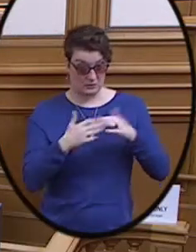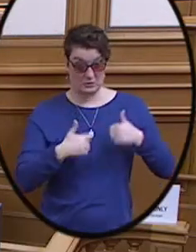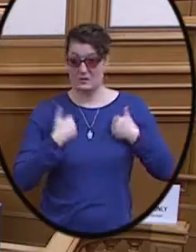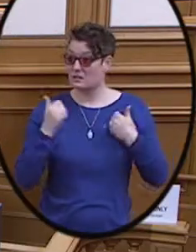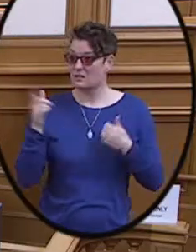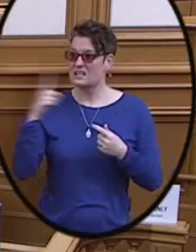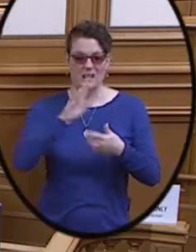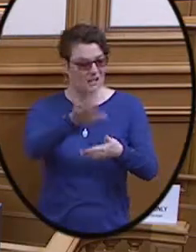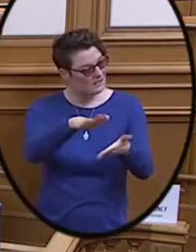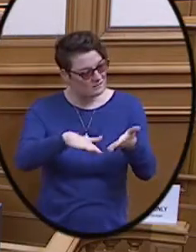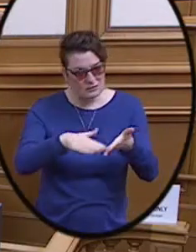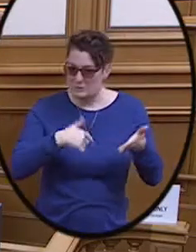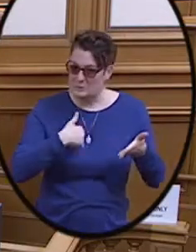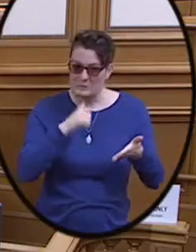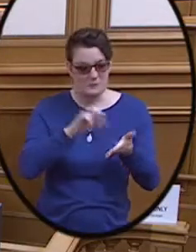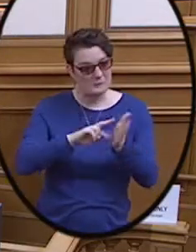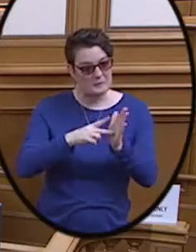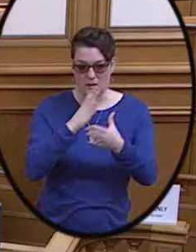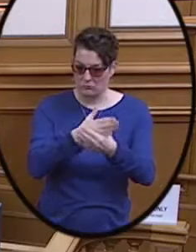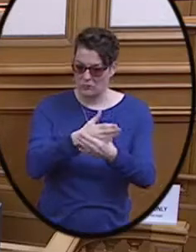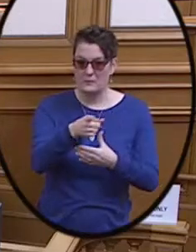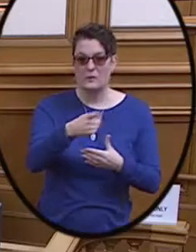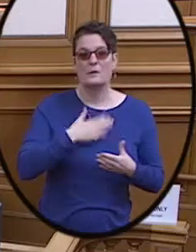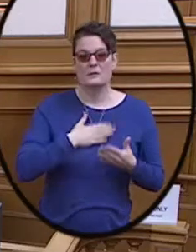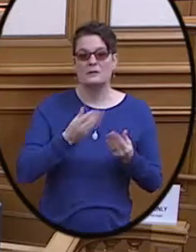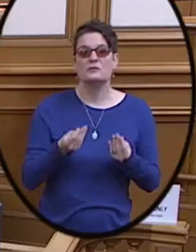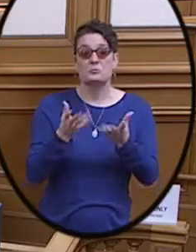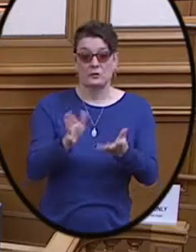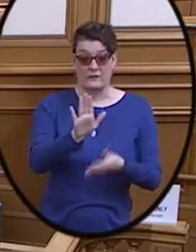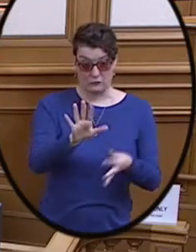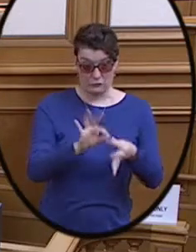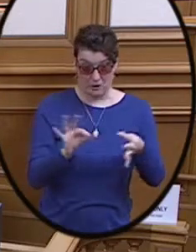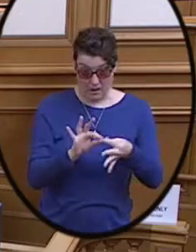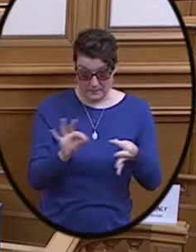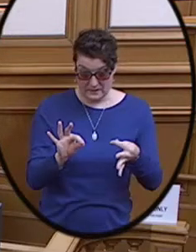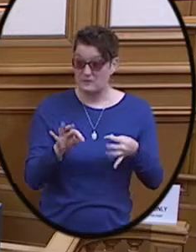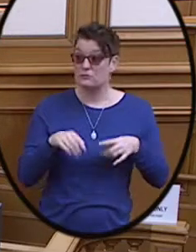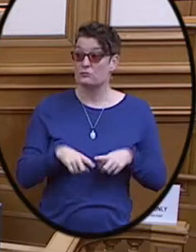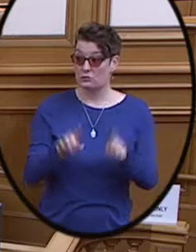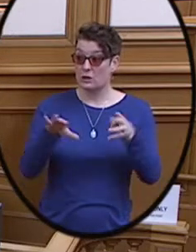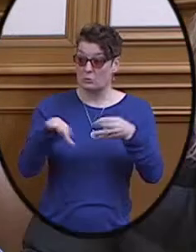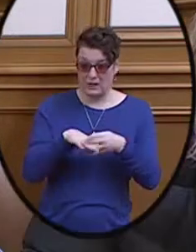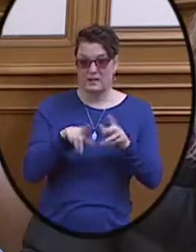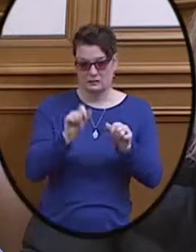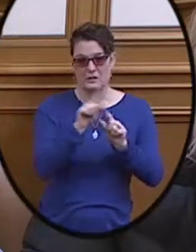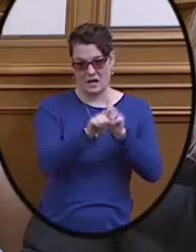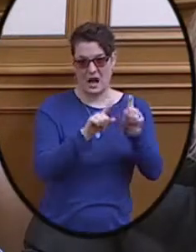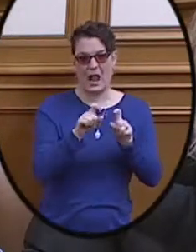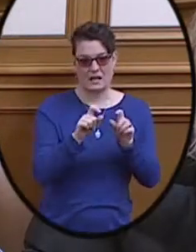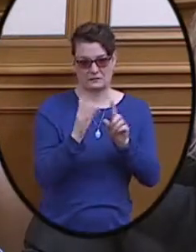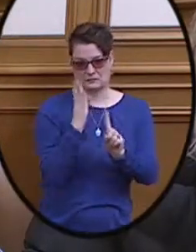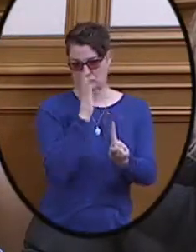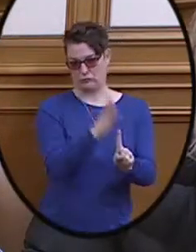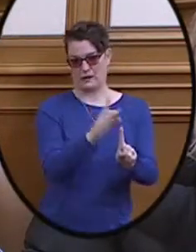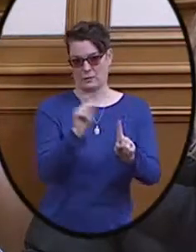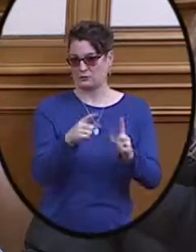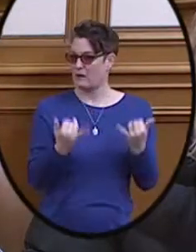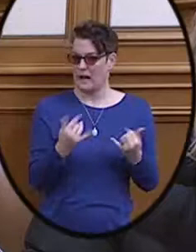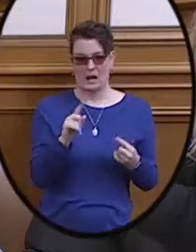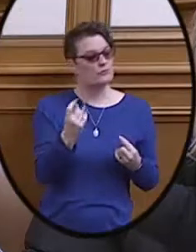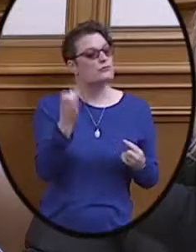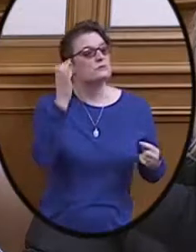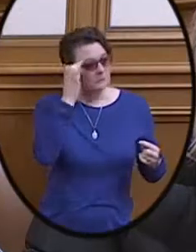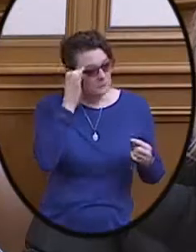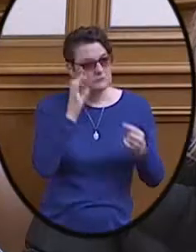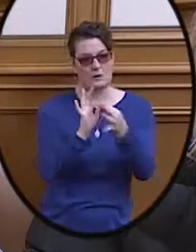Yes. Excuse me. Excuse me. I don't mean to interrupt. If you can just provide your comments, and during breaks, you can ask any questions, because right now we just want to